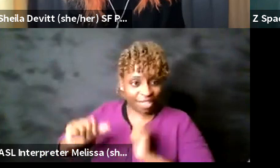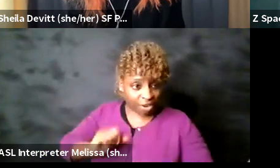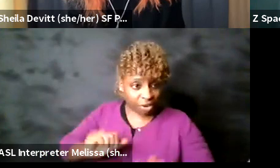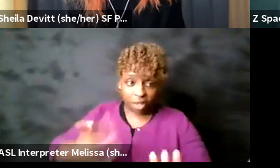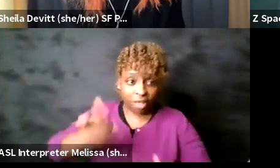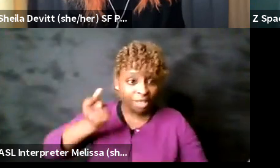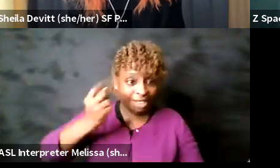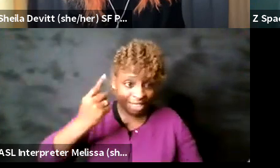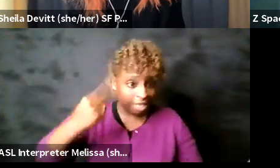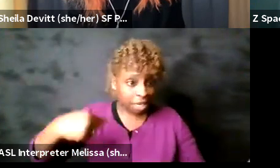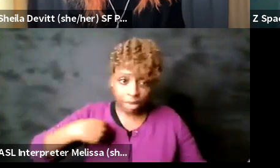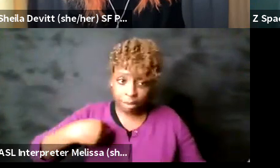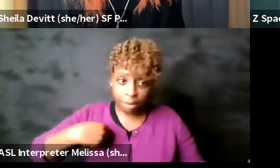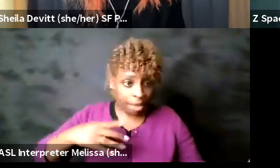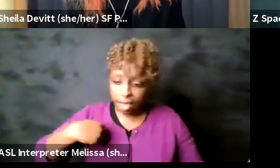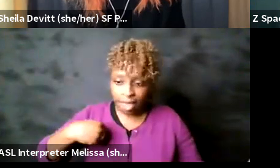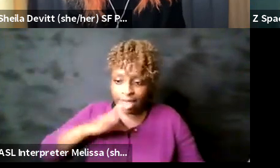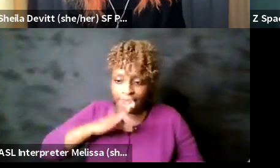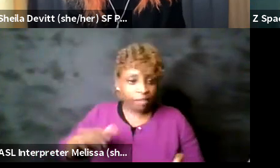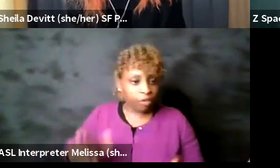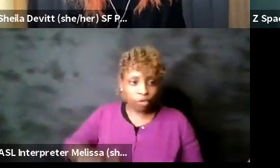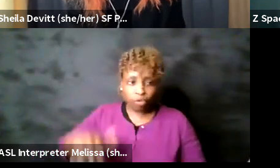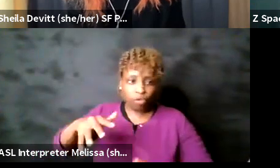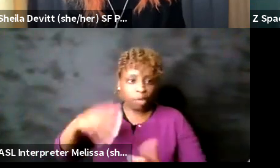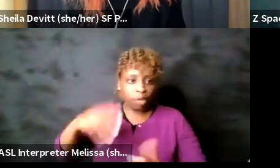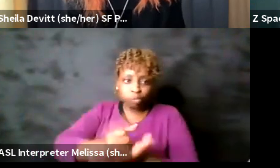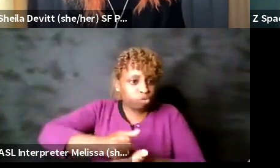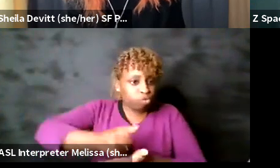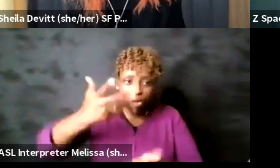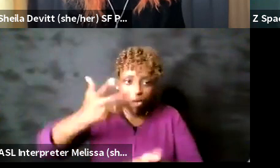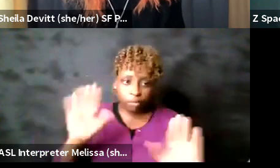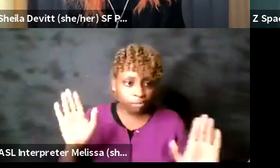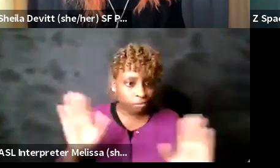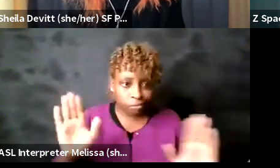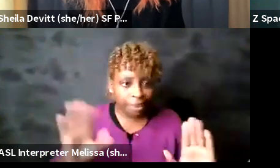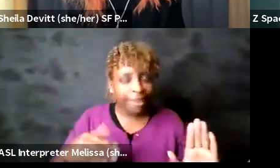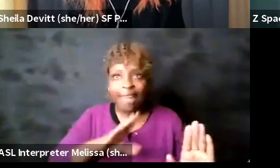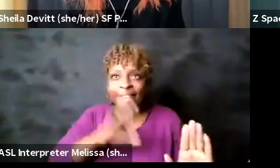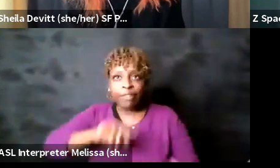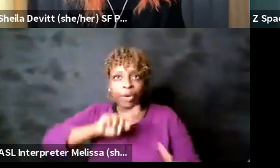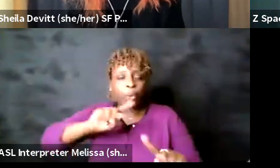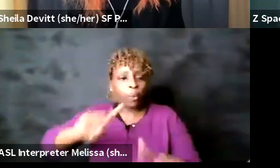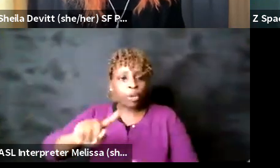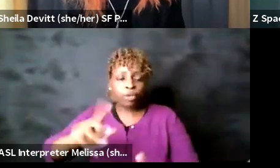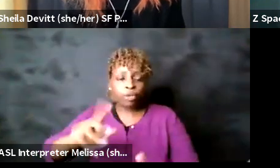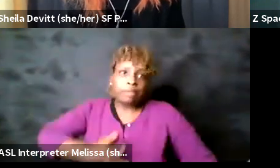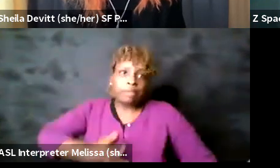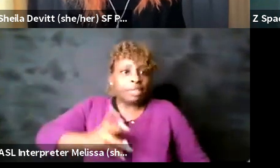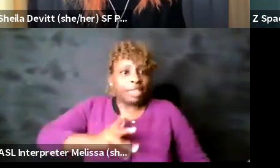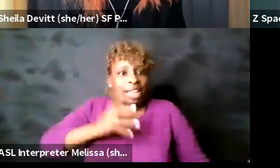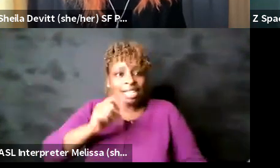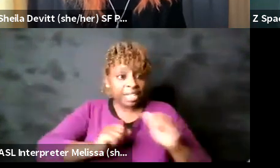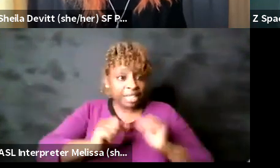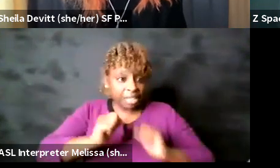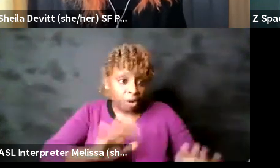to really nice theaters but kind of was at my community theaters and at my school theaters and my regional theaters um